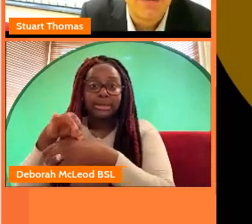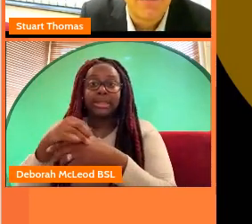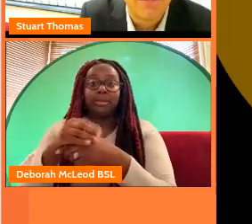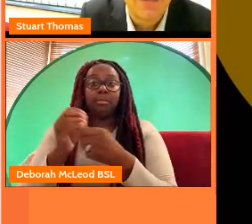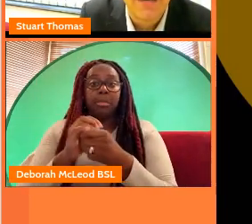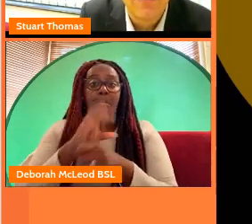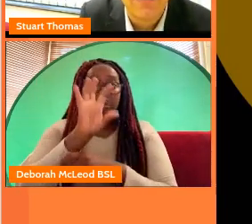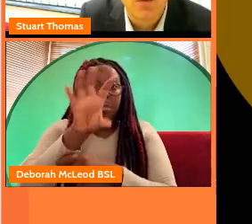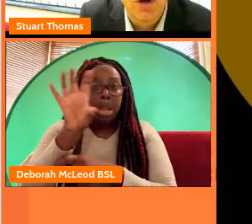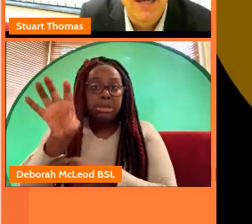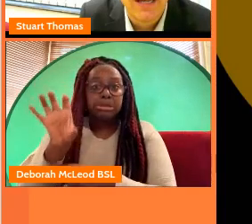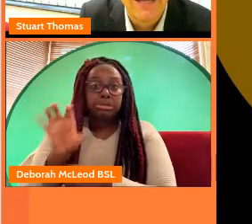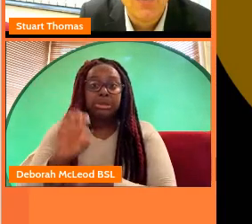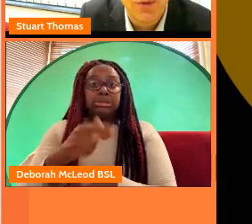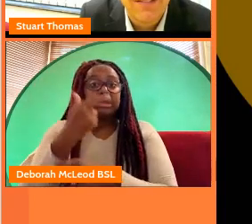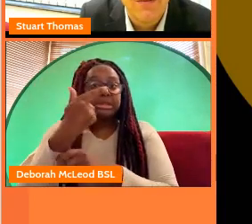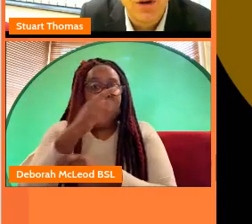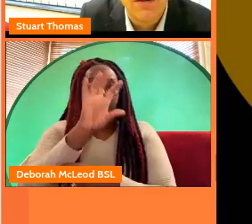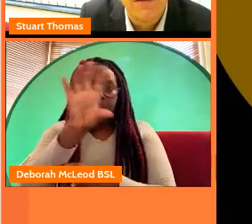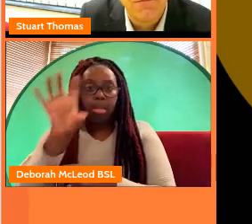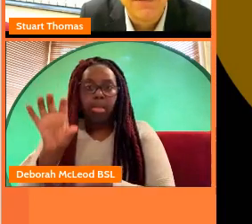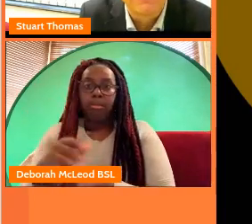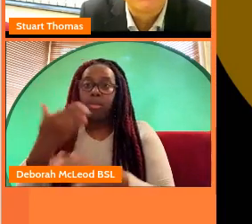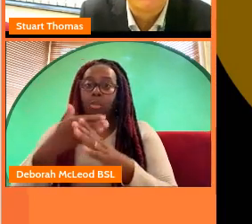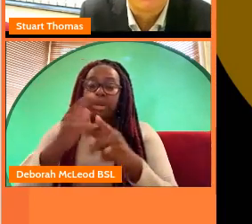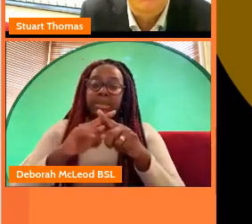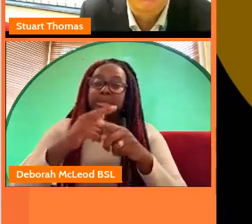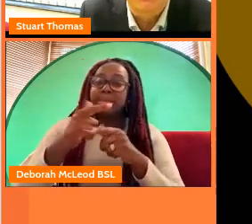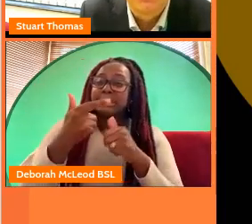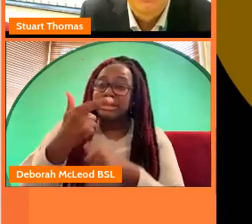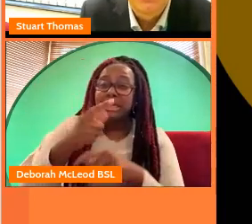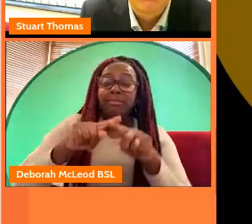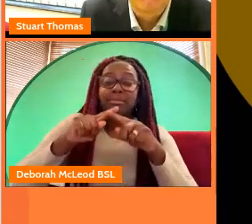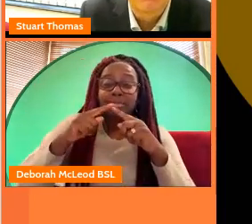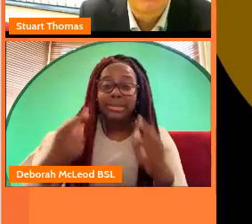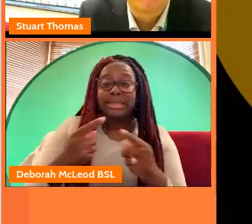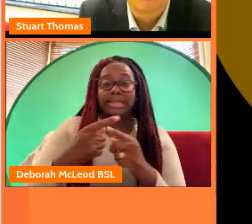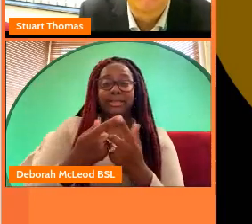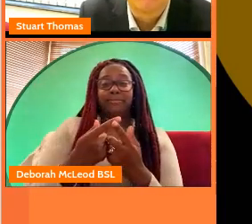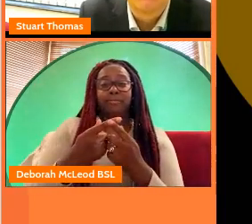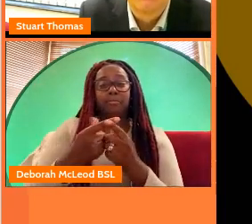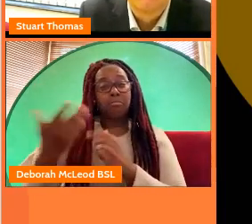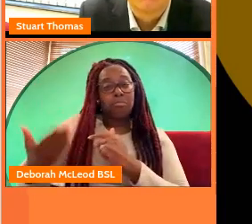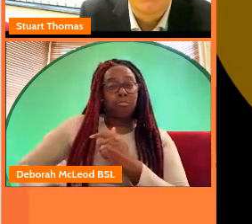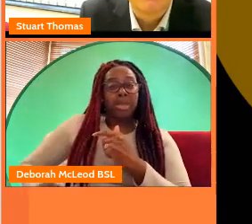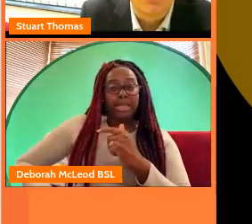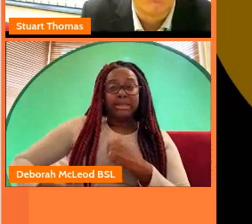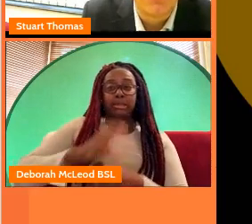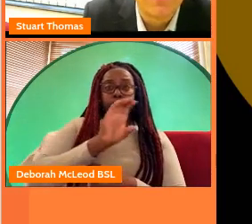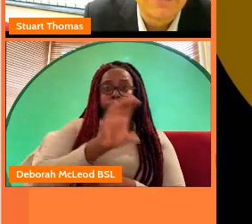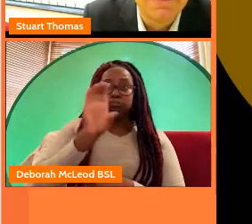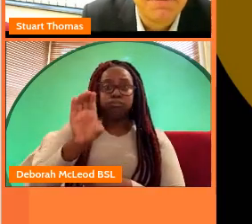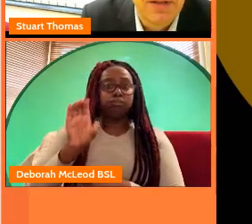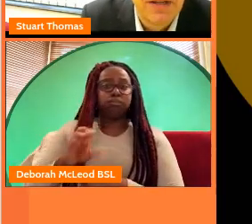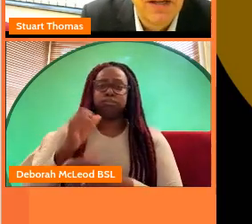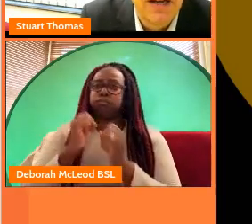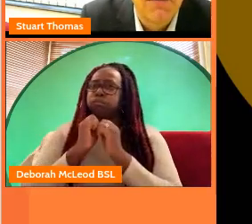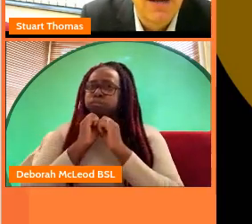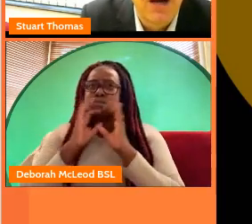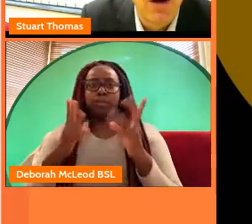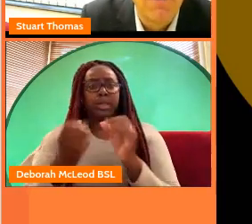seven different standards and working in 21 different businesses in the region we've been able to offer some amazing opportunities